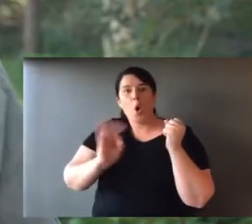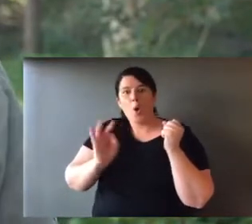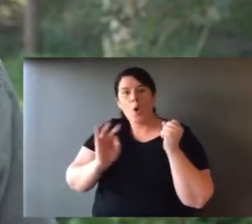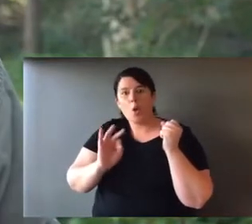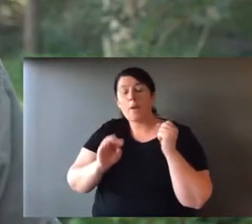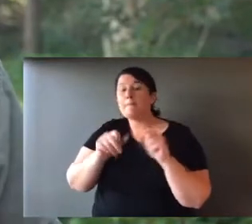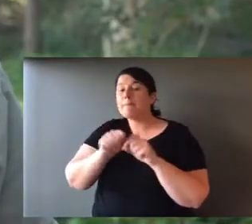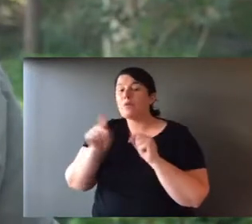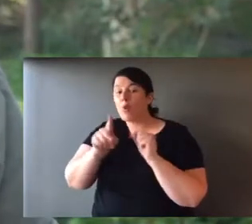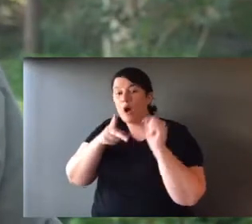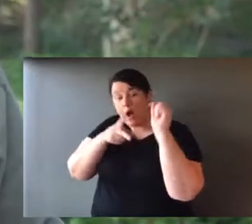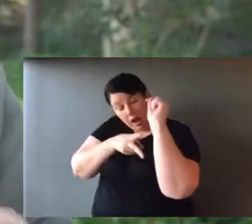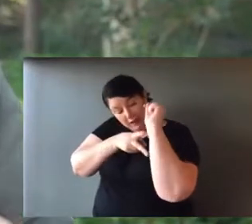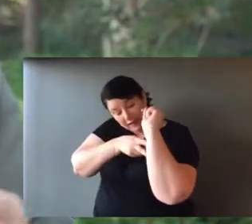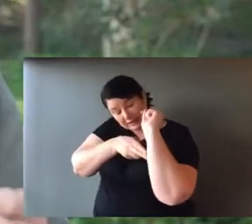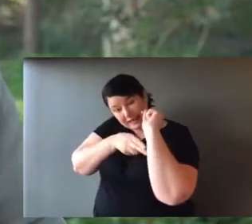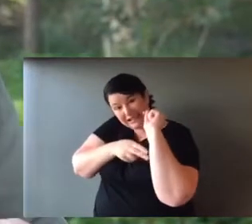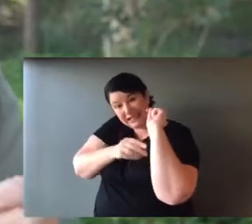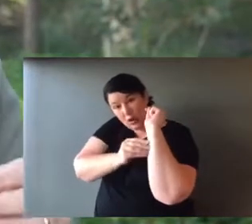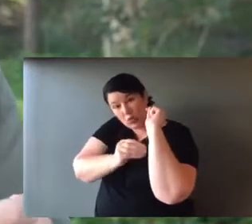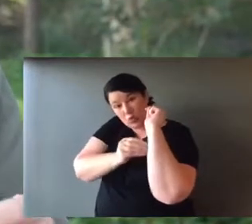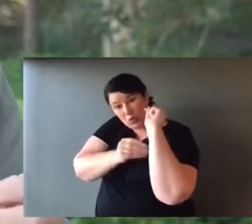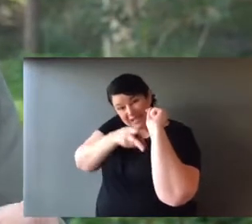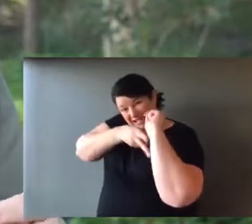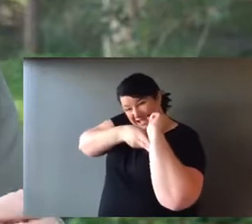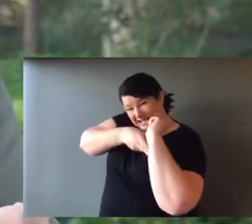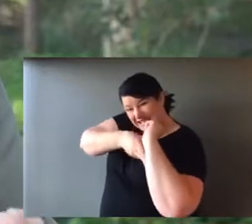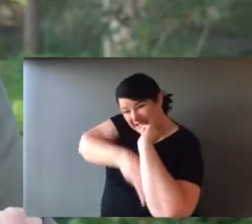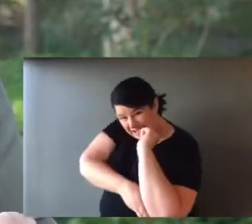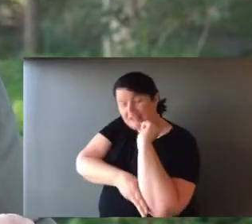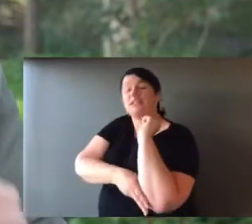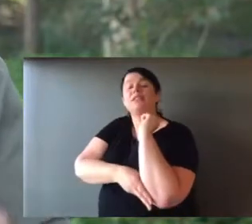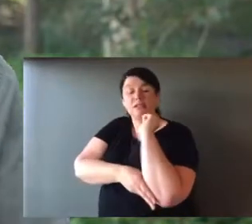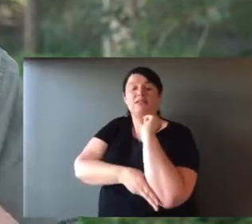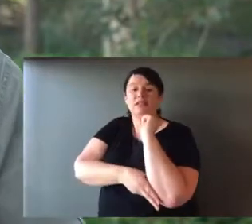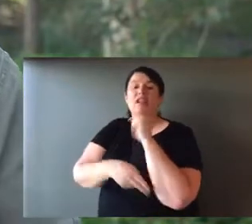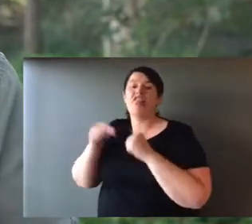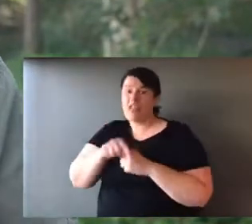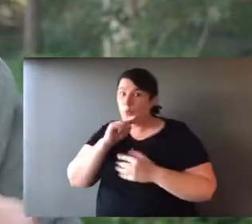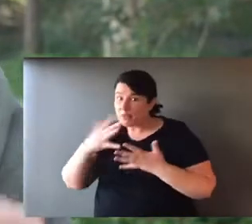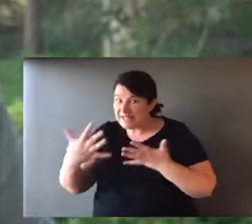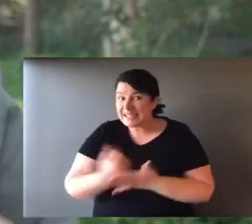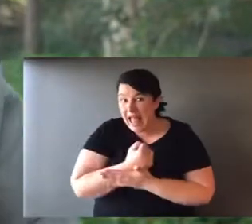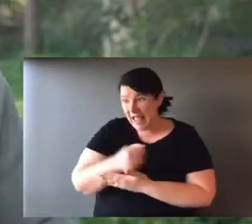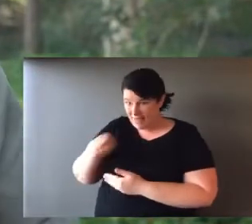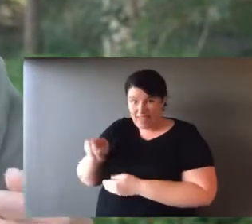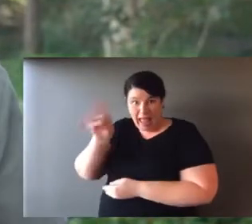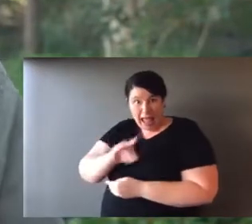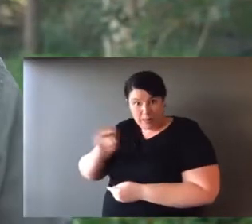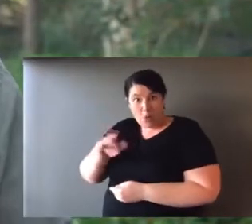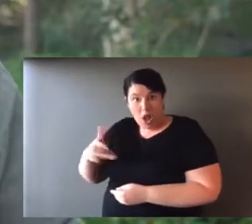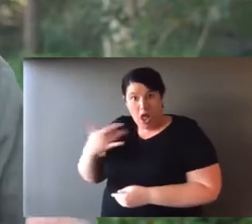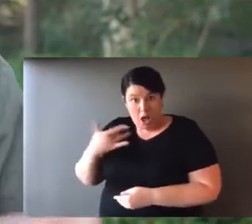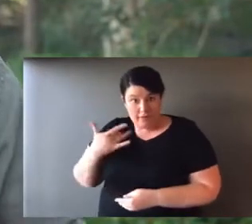the teat. Because you'll break its mouth. So what you actually have to do is cut the teat off. It sounds pretty gruesome. But you're in the process of